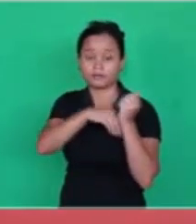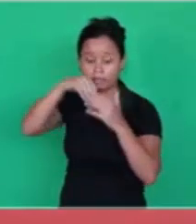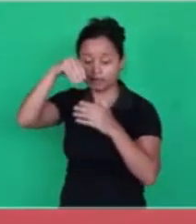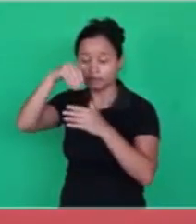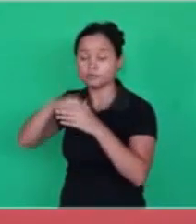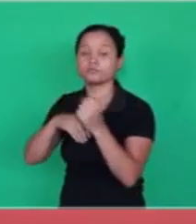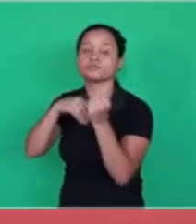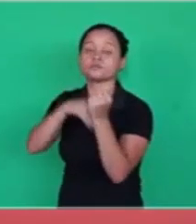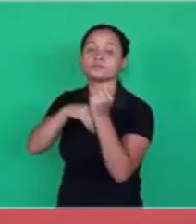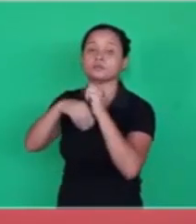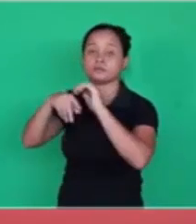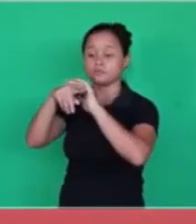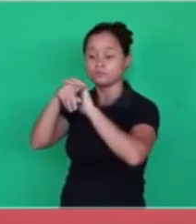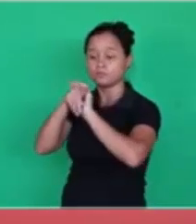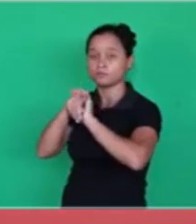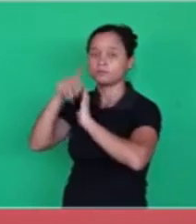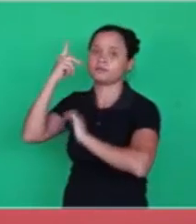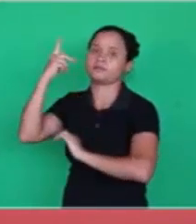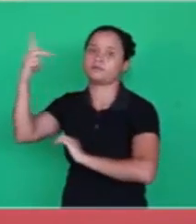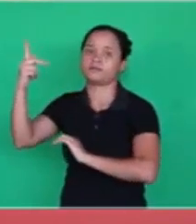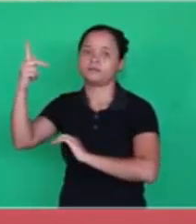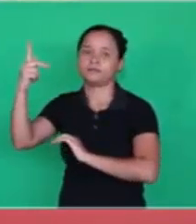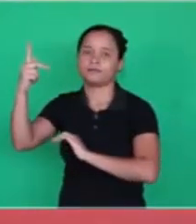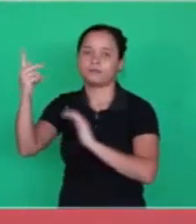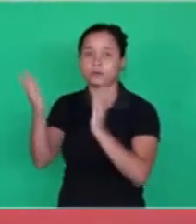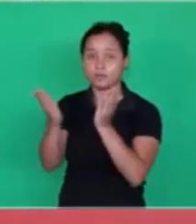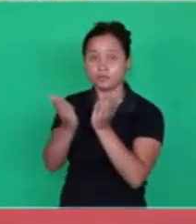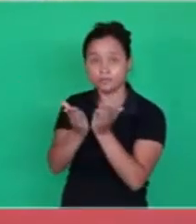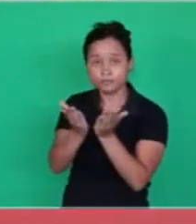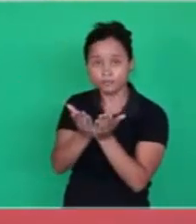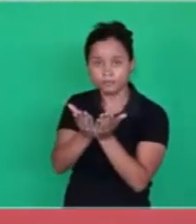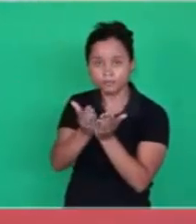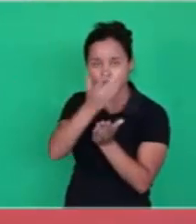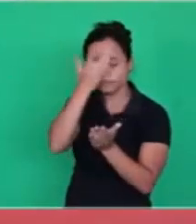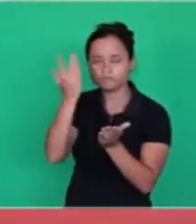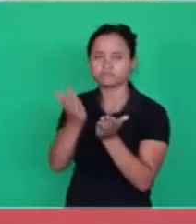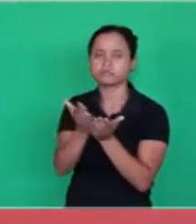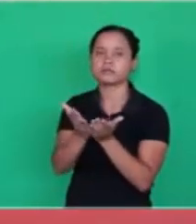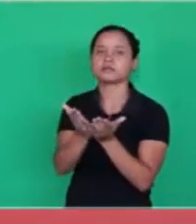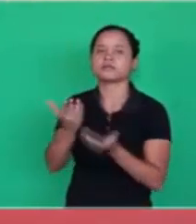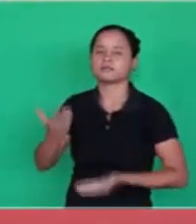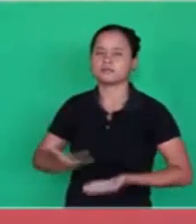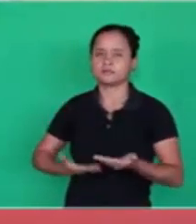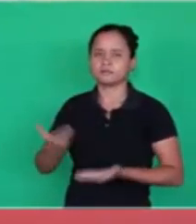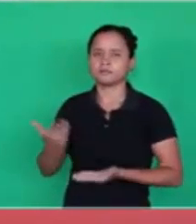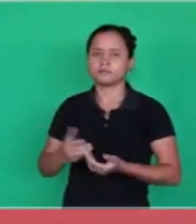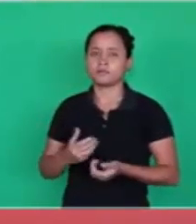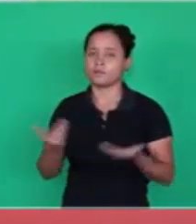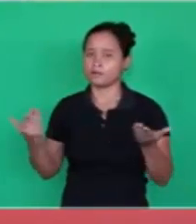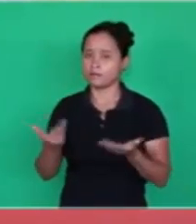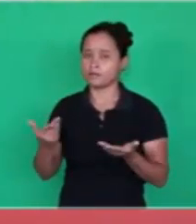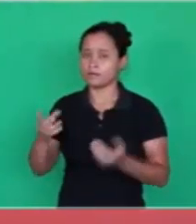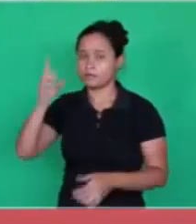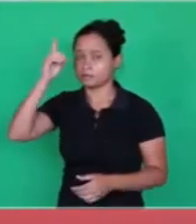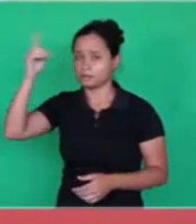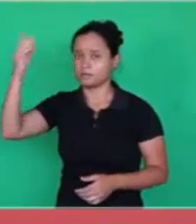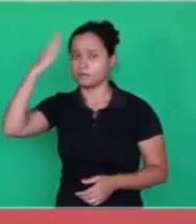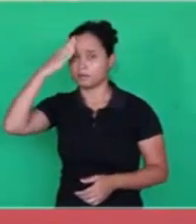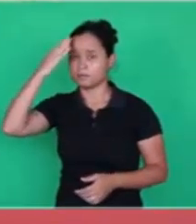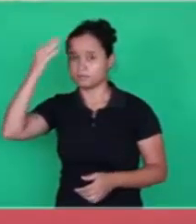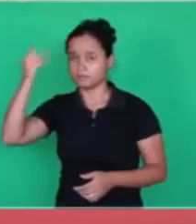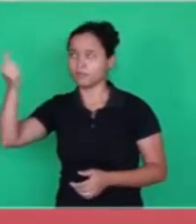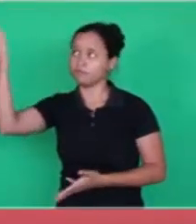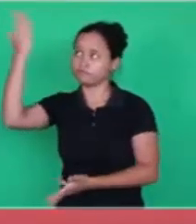that he has for his believers. So God transmits his wisdom to your